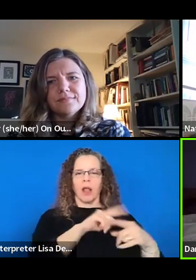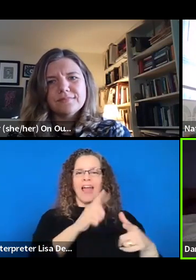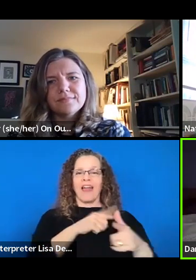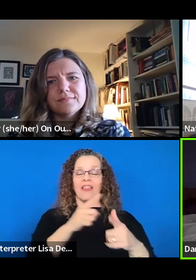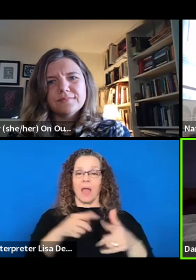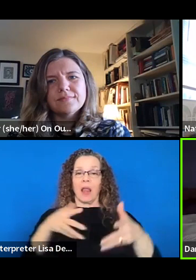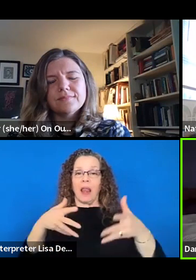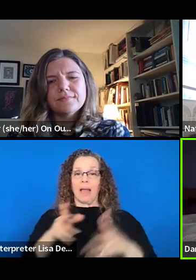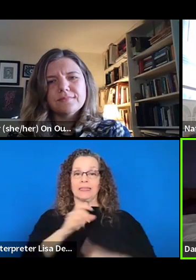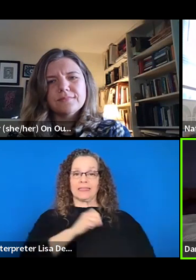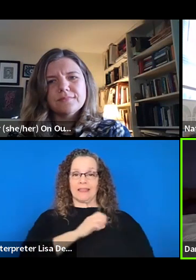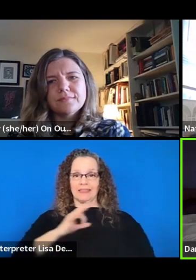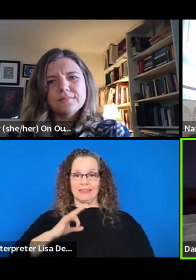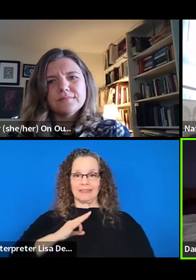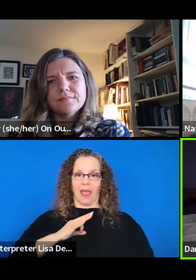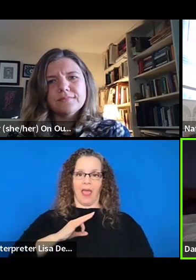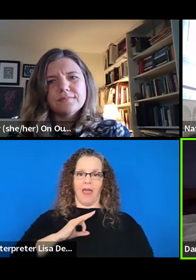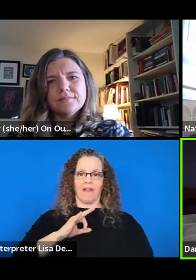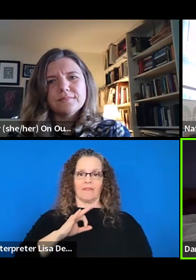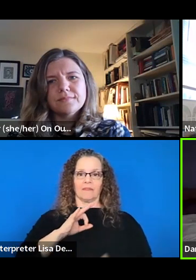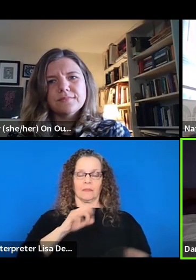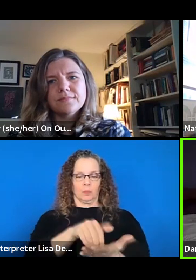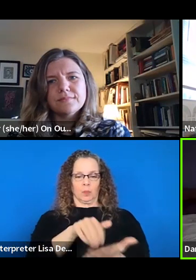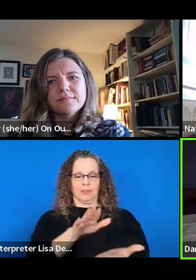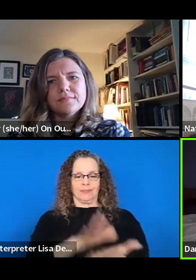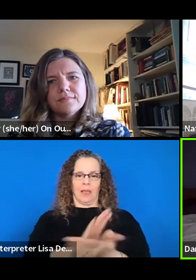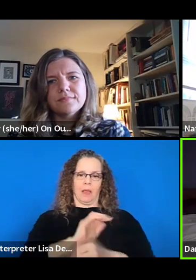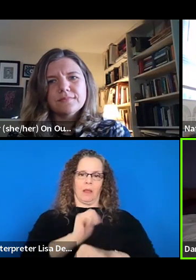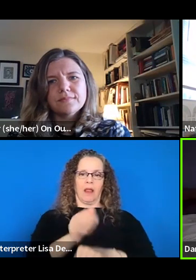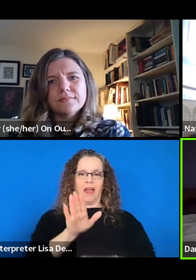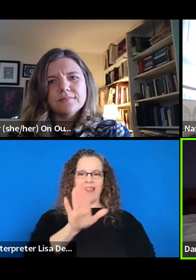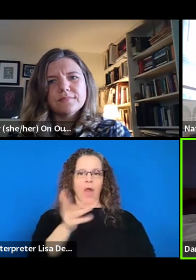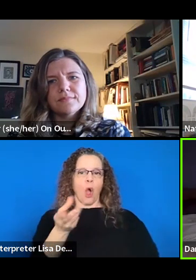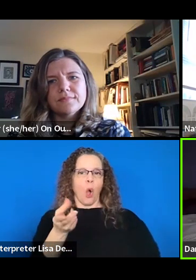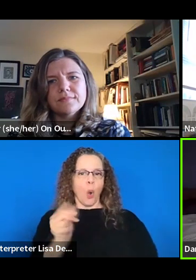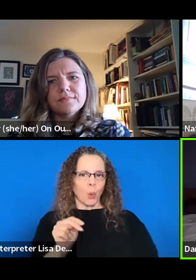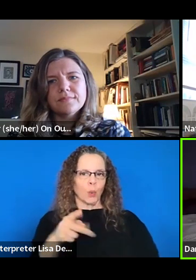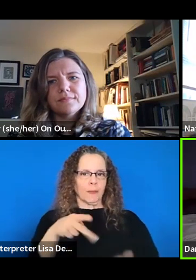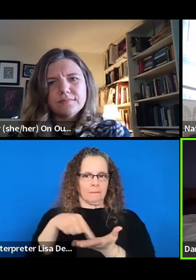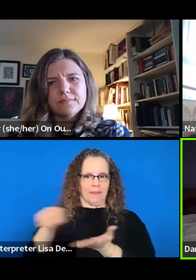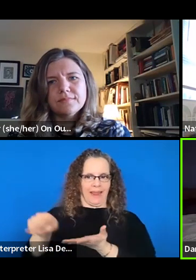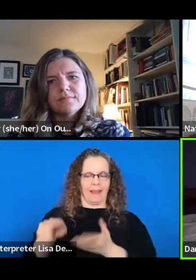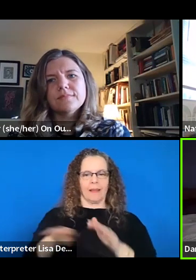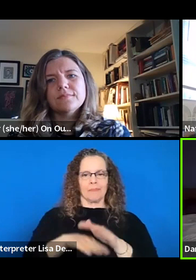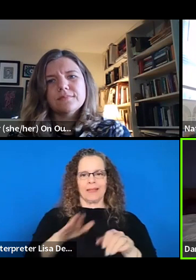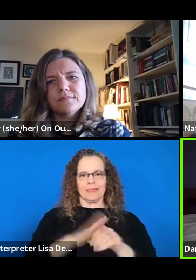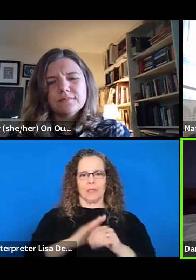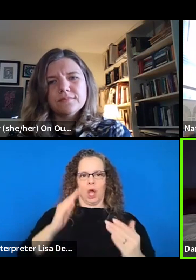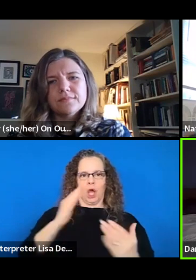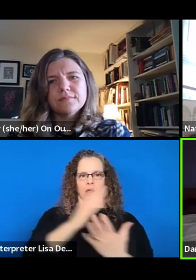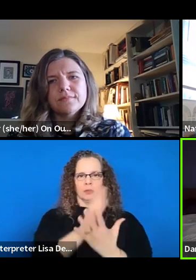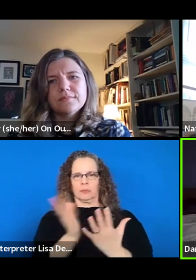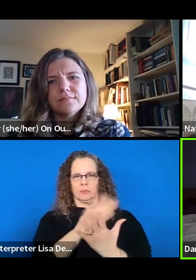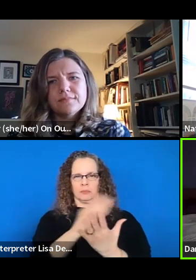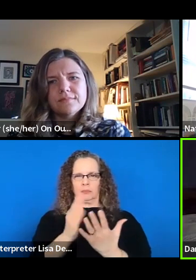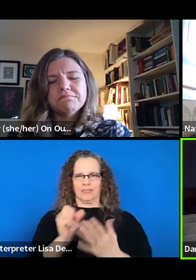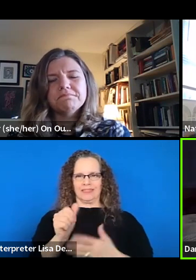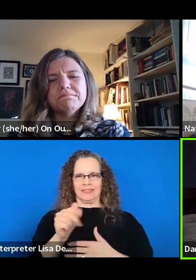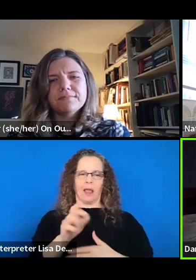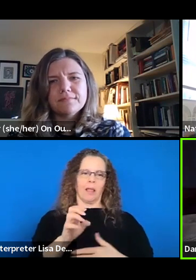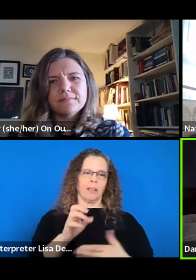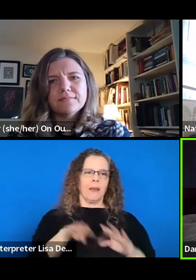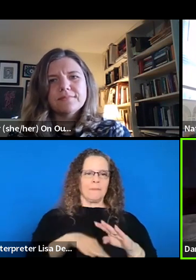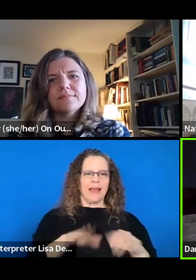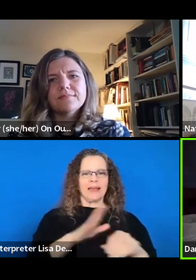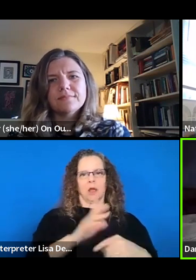organization to set their own pay from within a scale based on a variety of factors. I think something like that